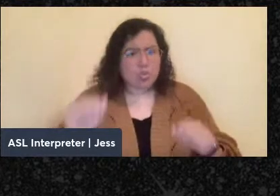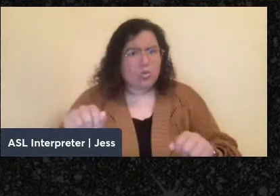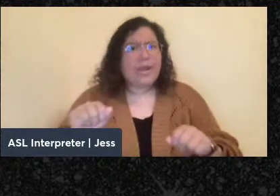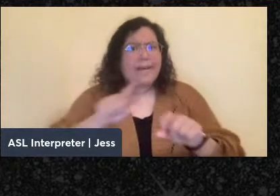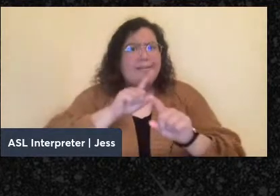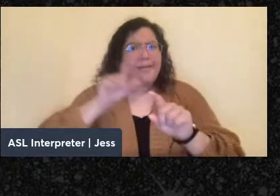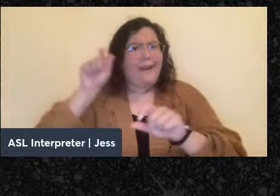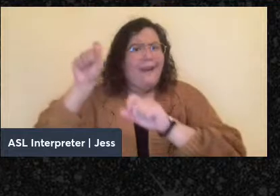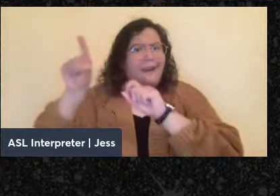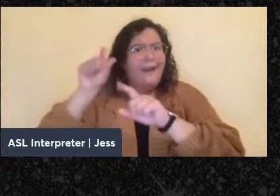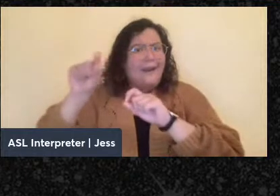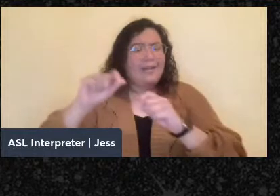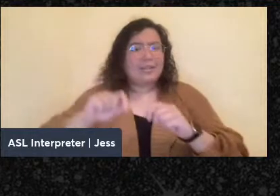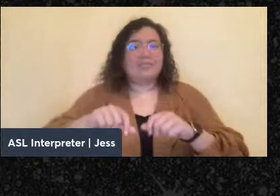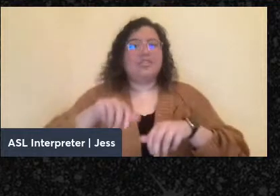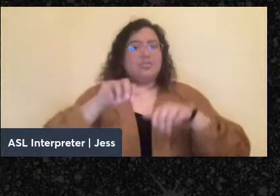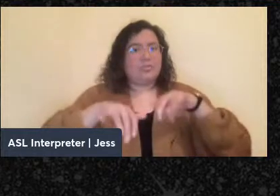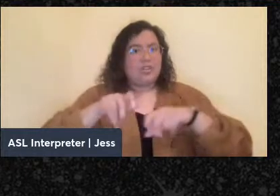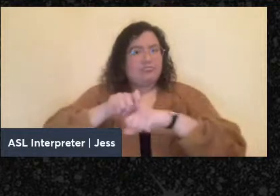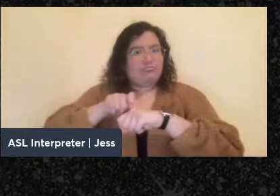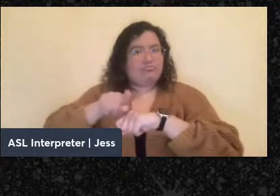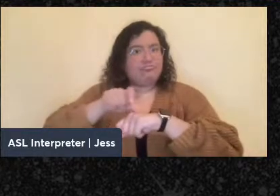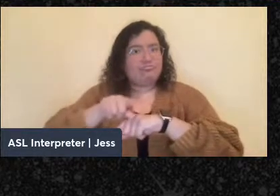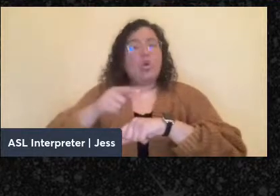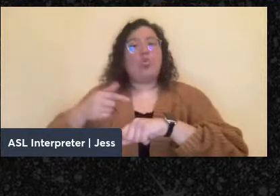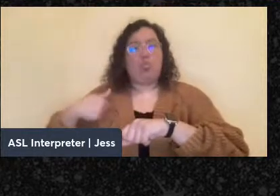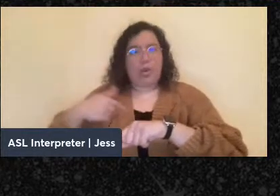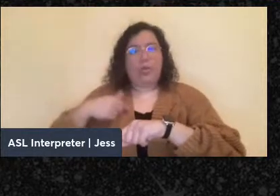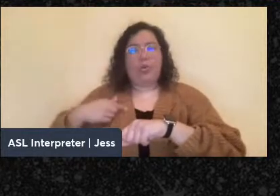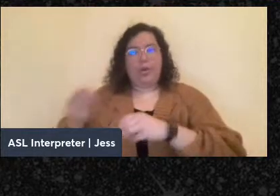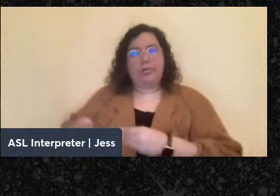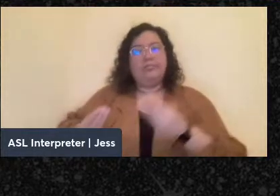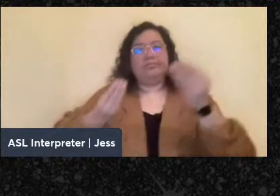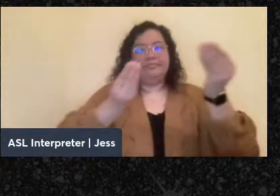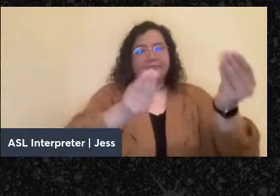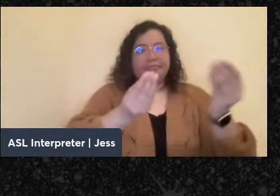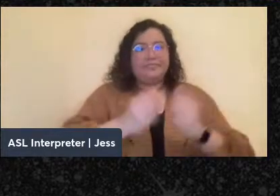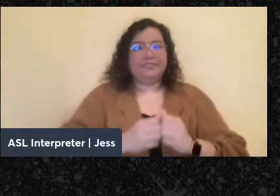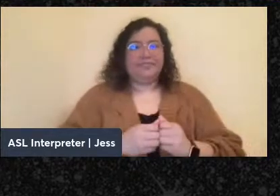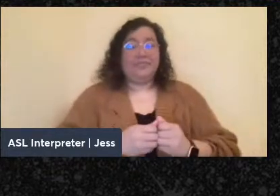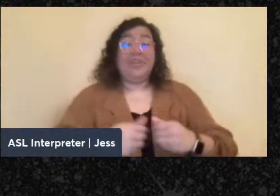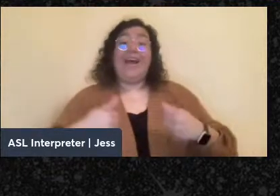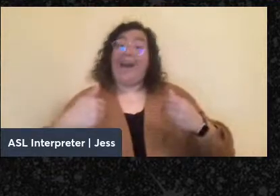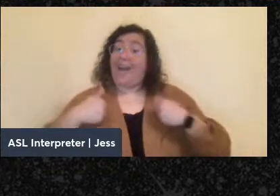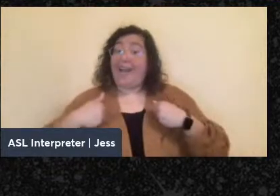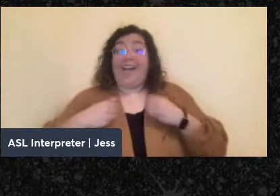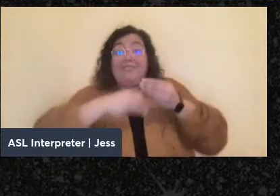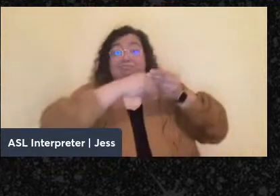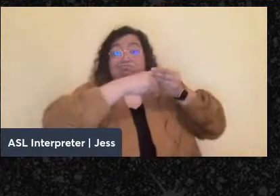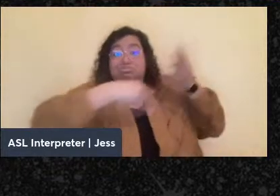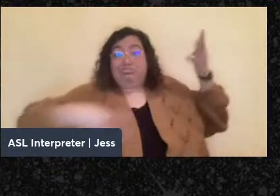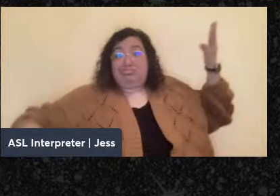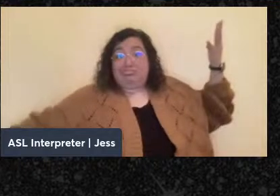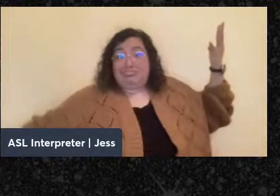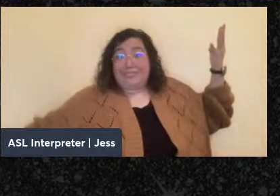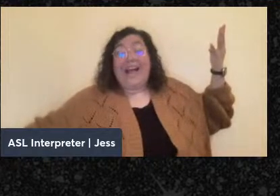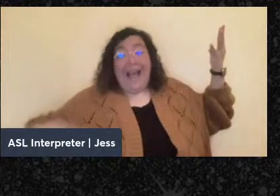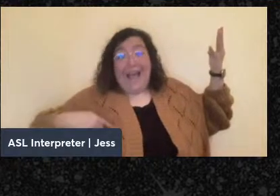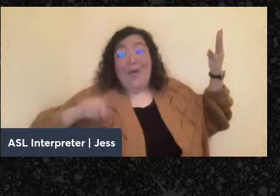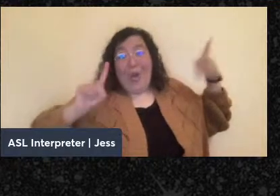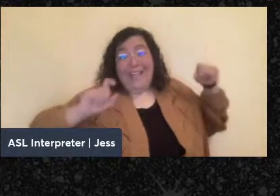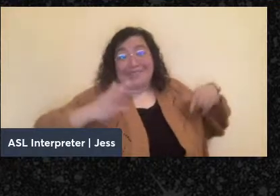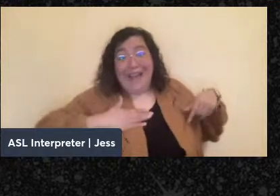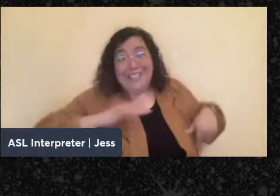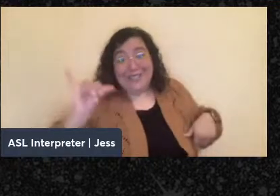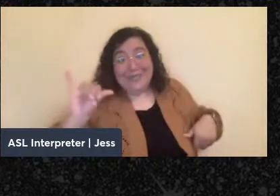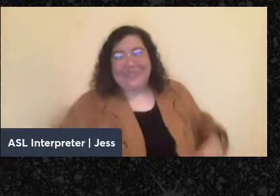we'll be able to raise it up to our speakers. And then I will ask mine 75 questions, because that's how many I have. So,